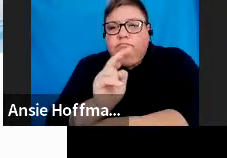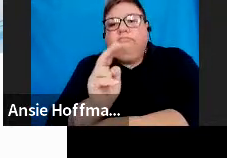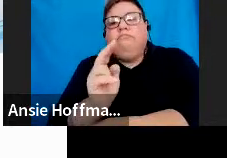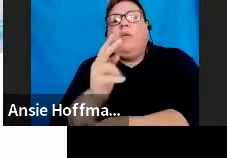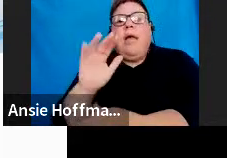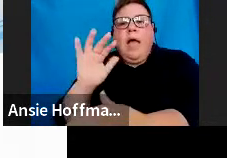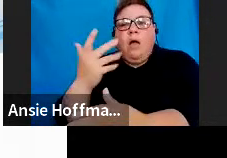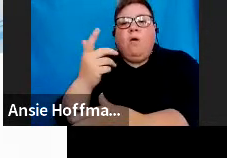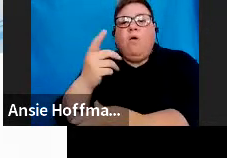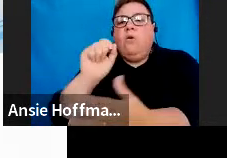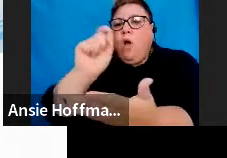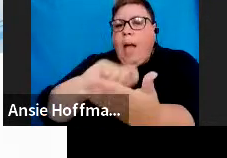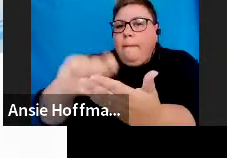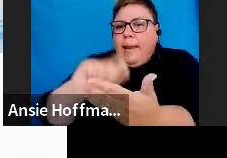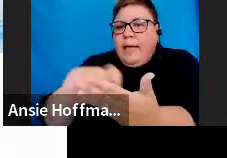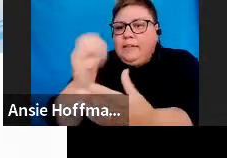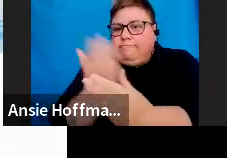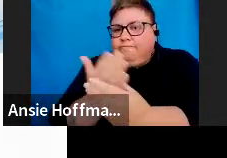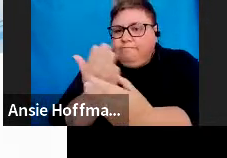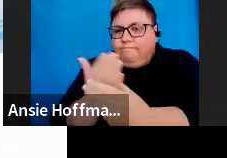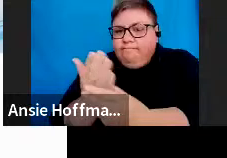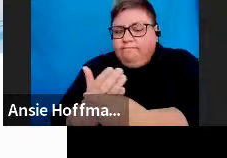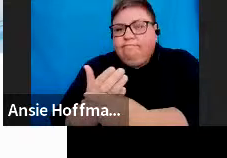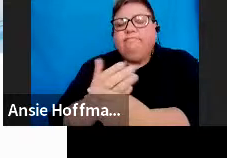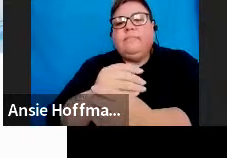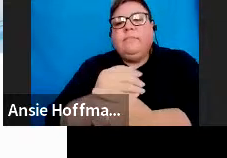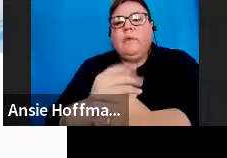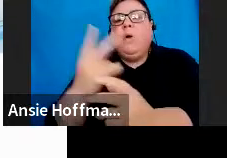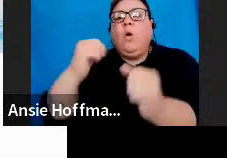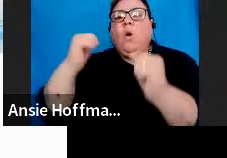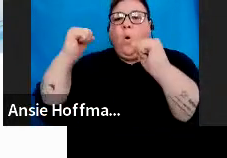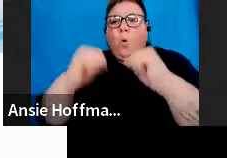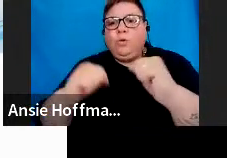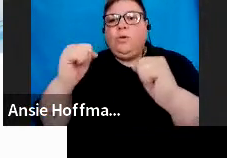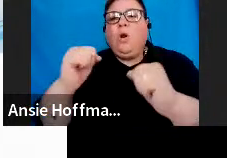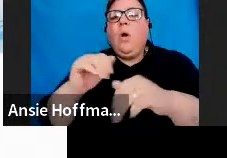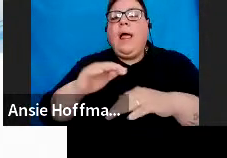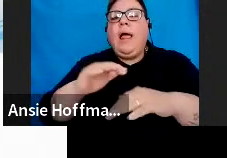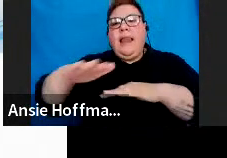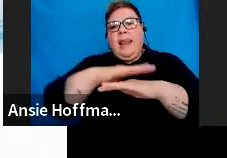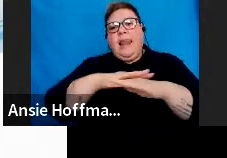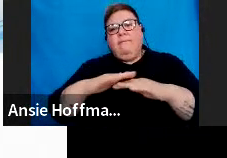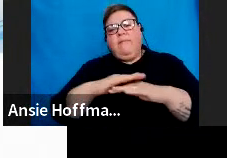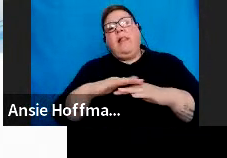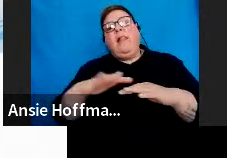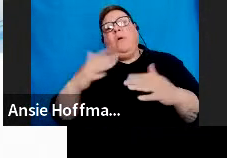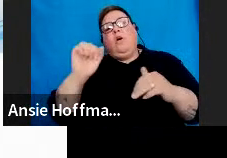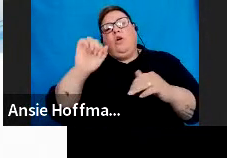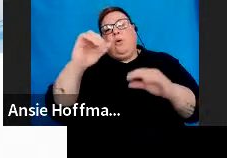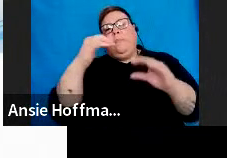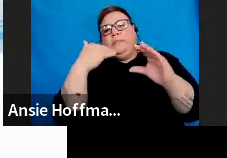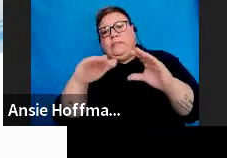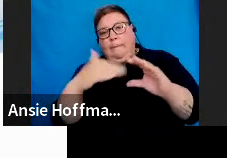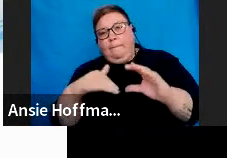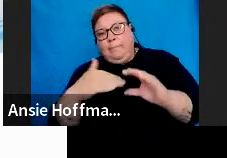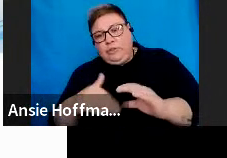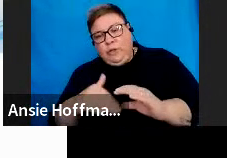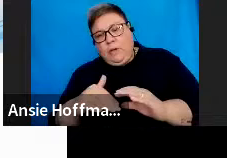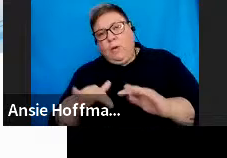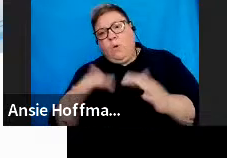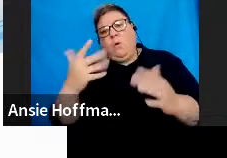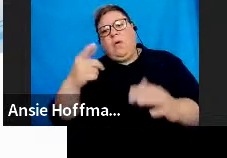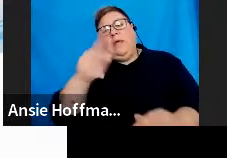tax file. And then you've got the ultimate authorization level, which is your submissions. This will allow you to view,